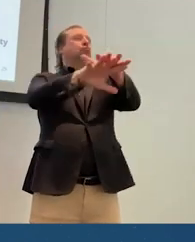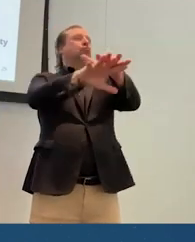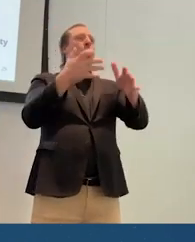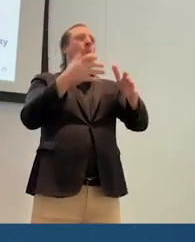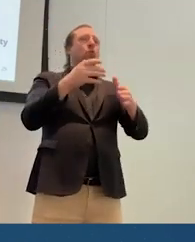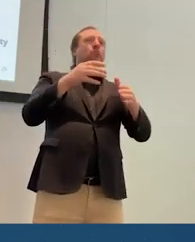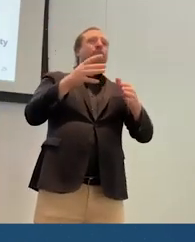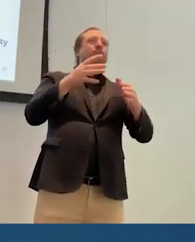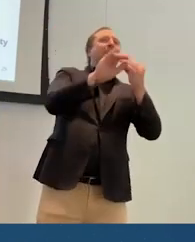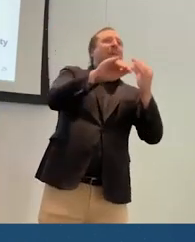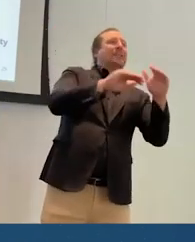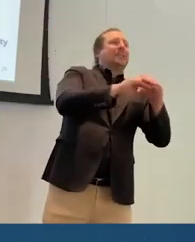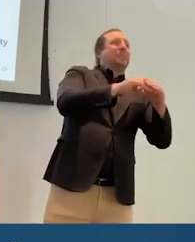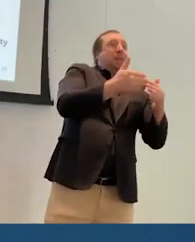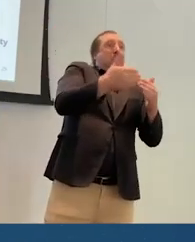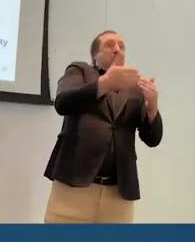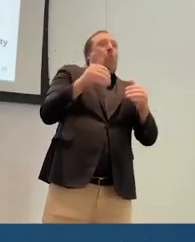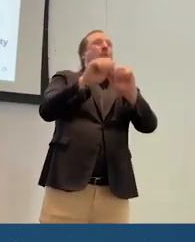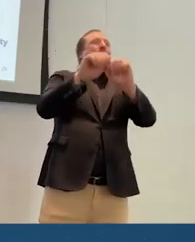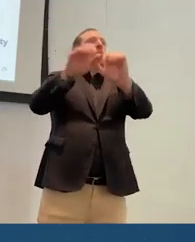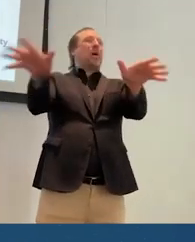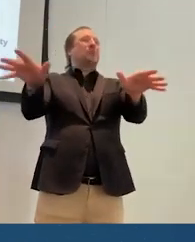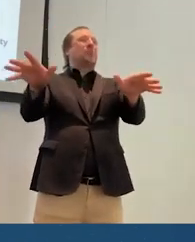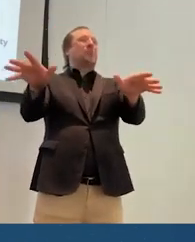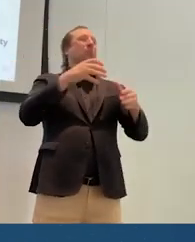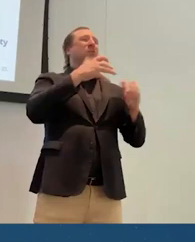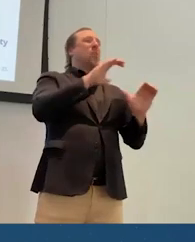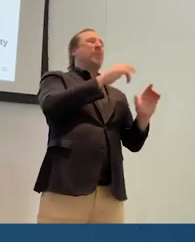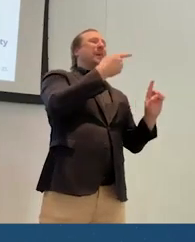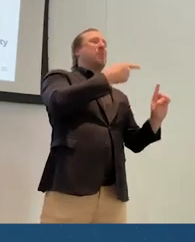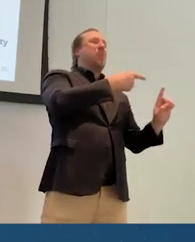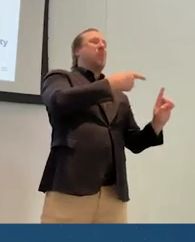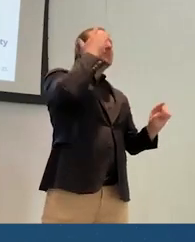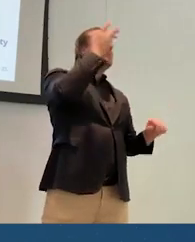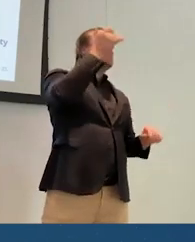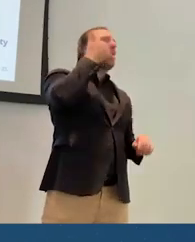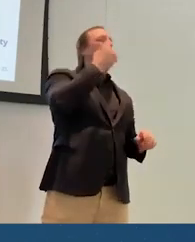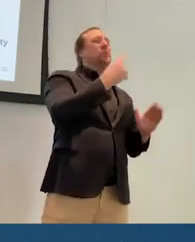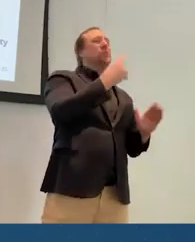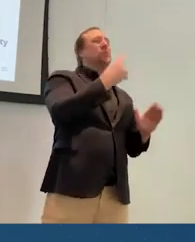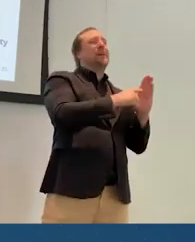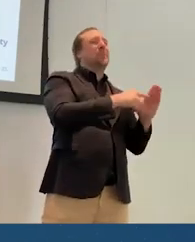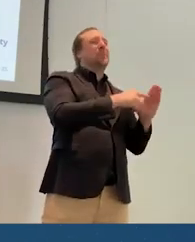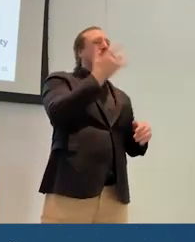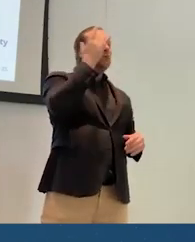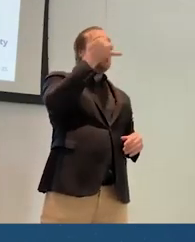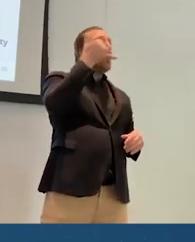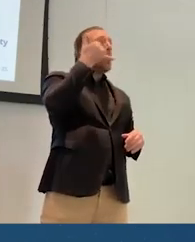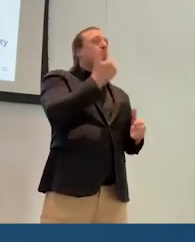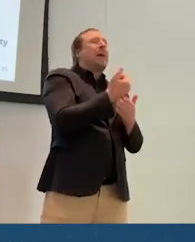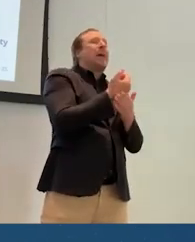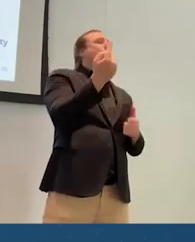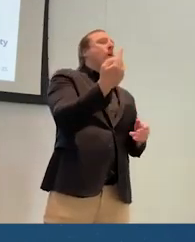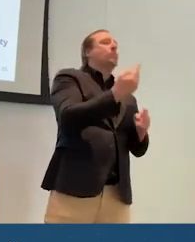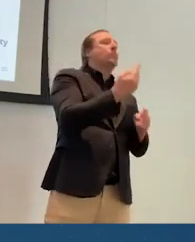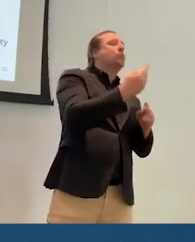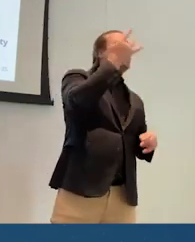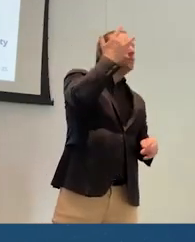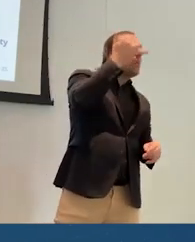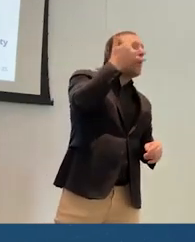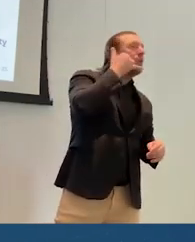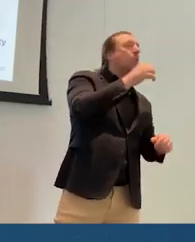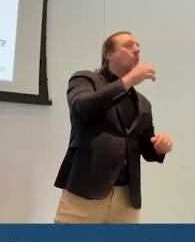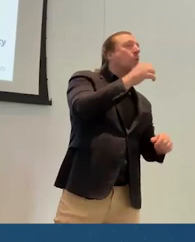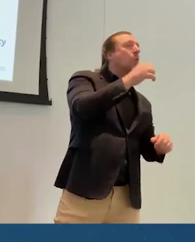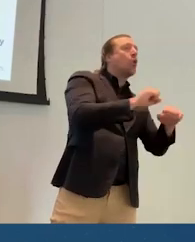So we don't want to get to the point, in other words, where with smartphones, for example, everyone was using a smartphone for work,